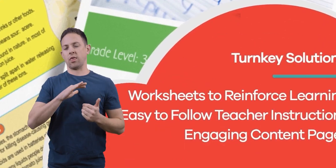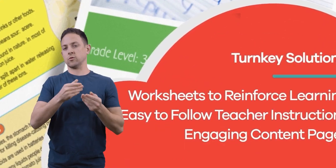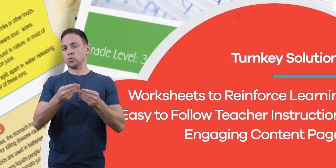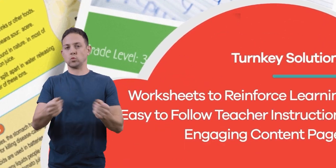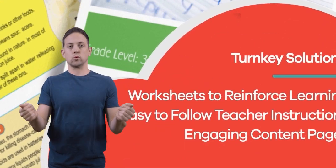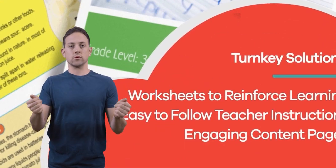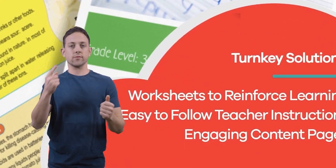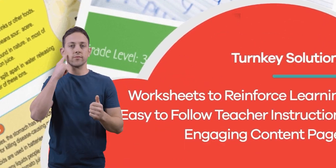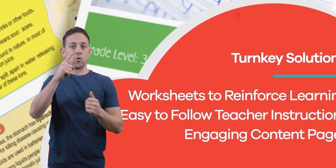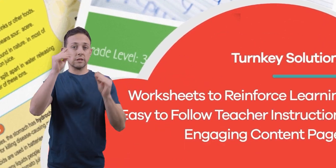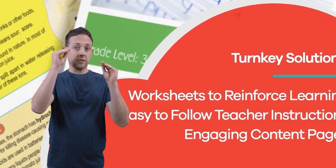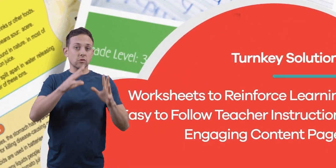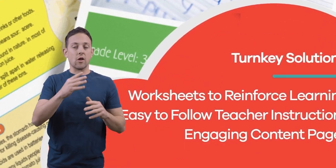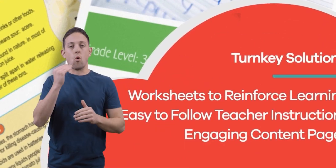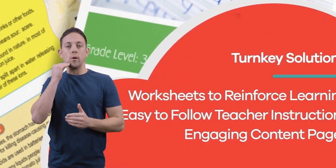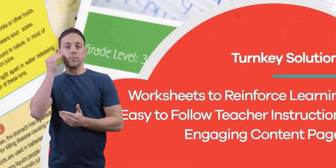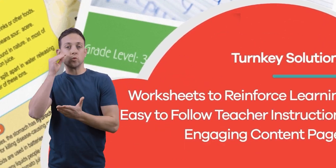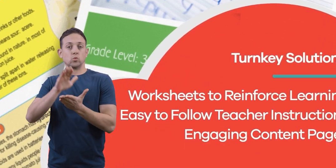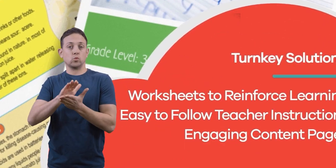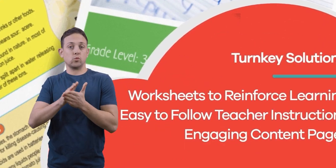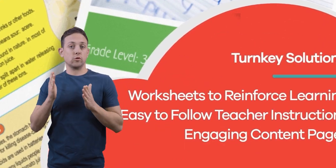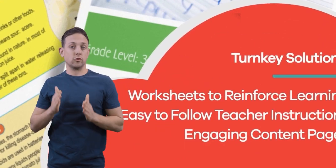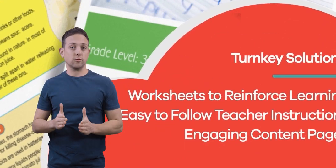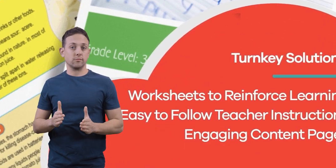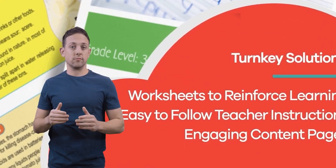solutions for teachers and homeschoolers.